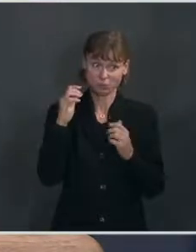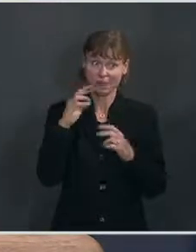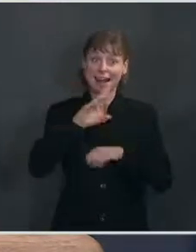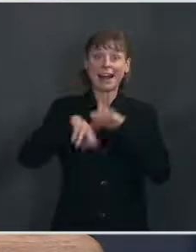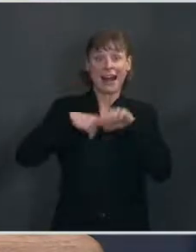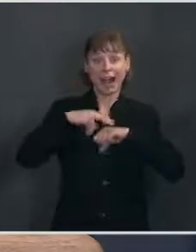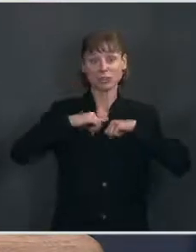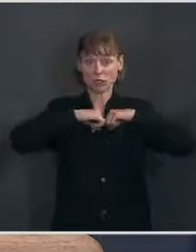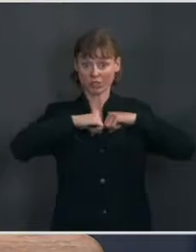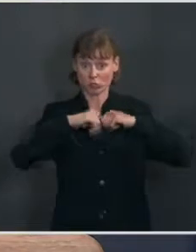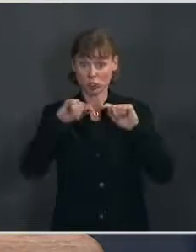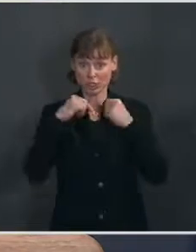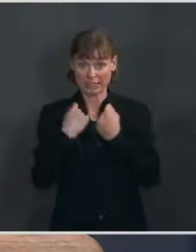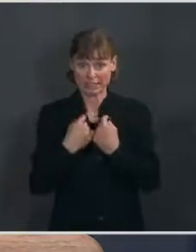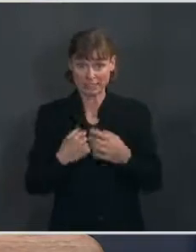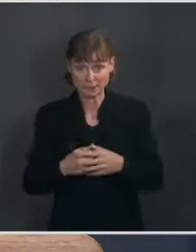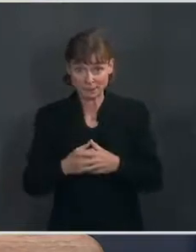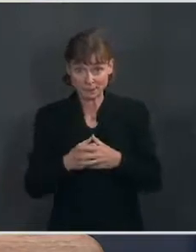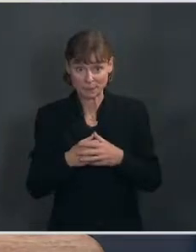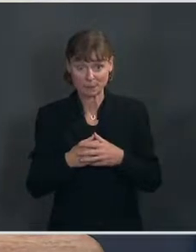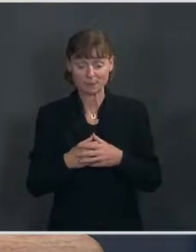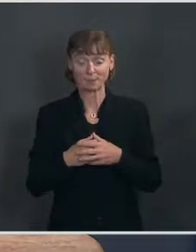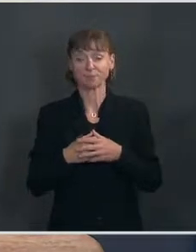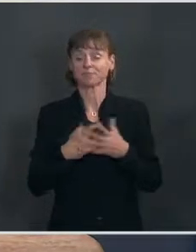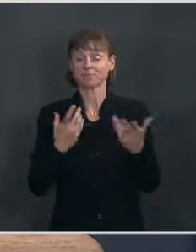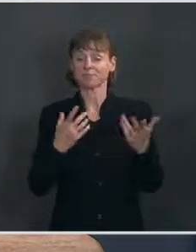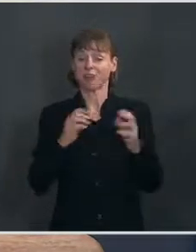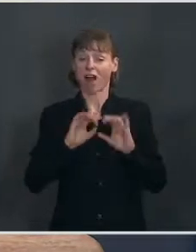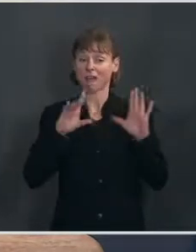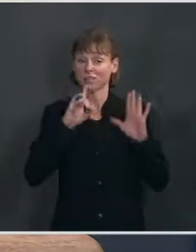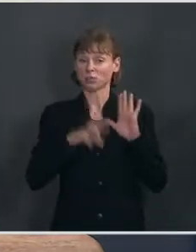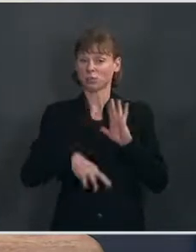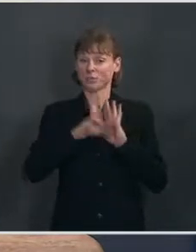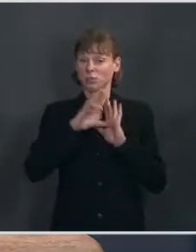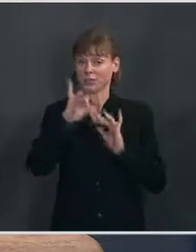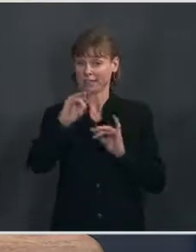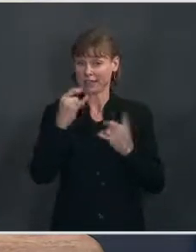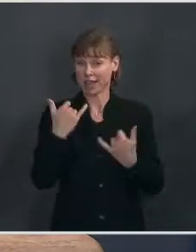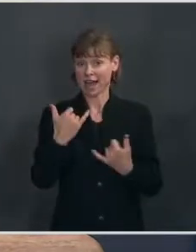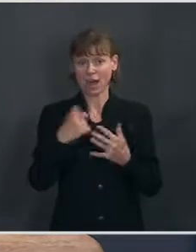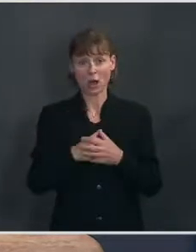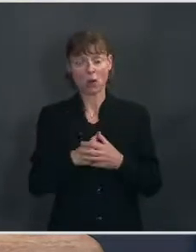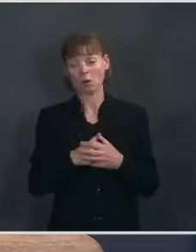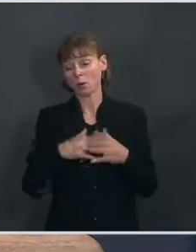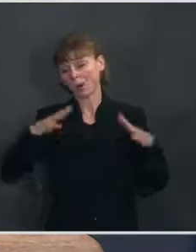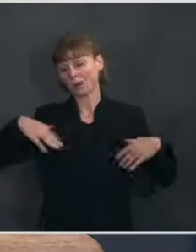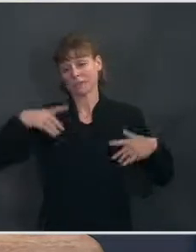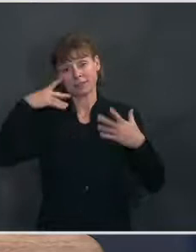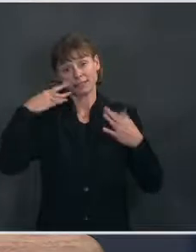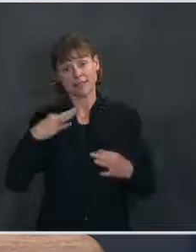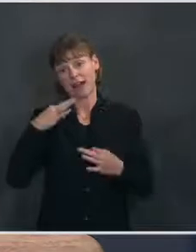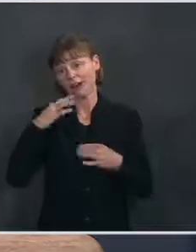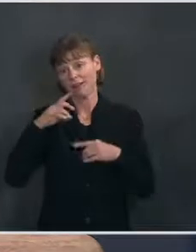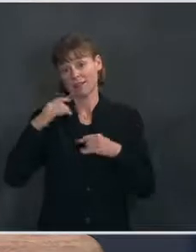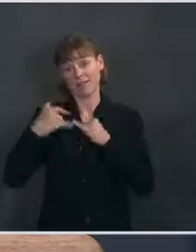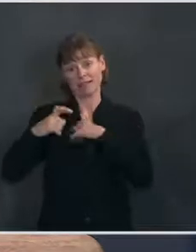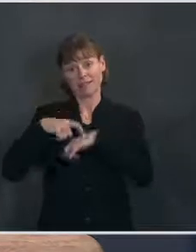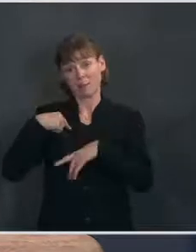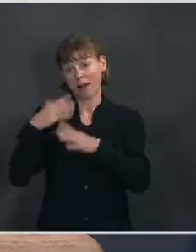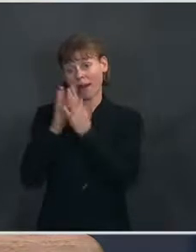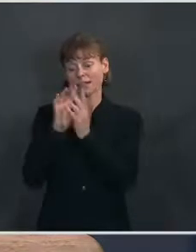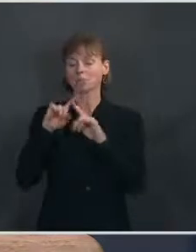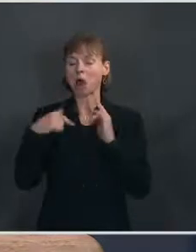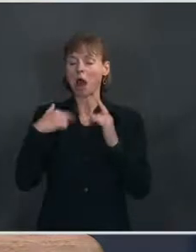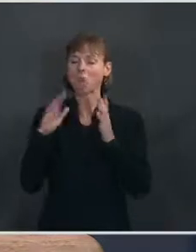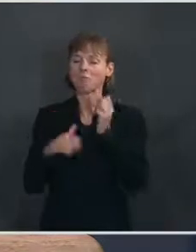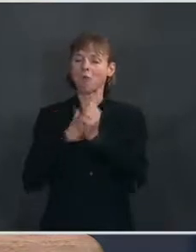security team, I should say. It's something obviously that's under review. But there was not a conclusion last I asked him about it. But I'm happy to follow up on it and see